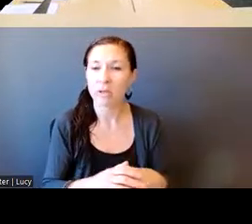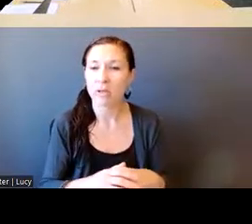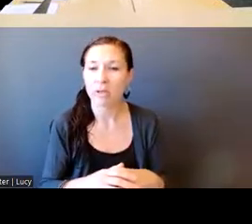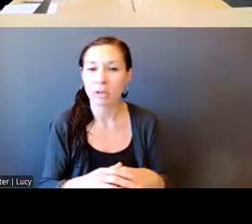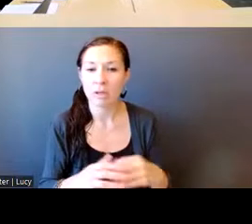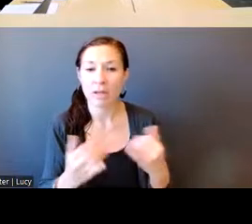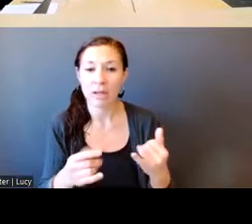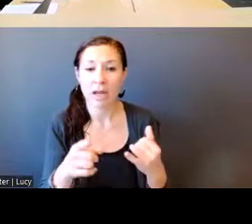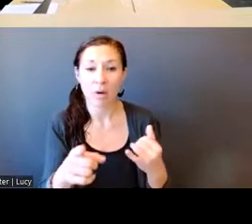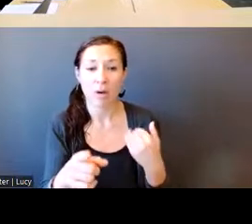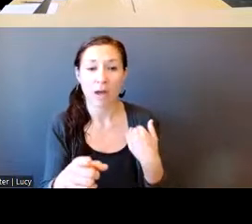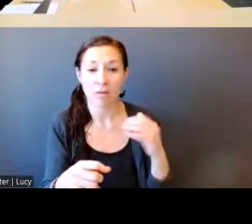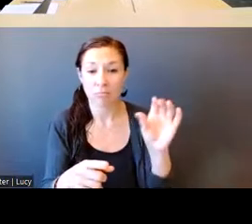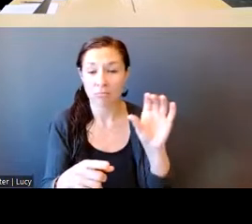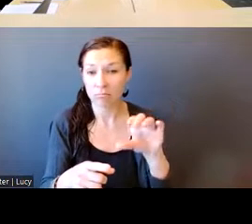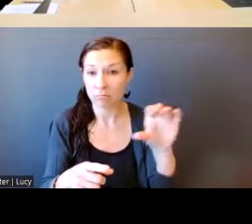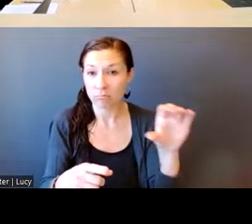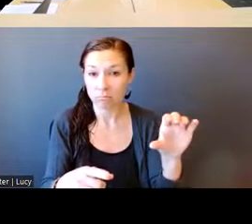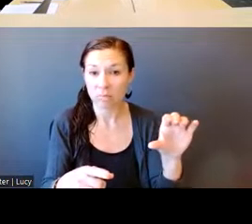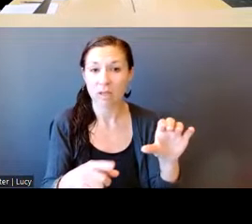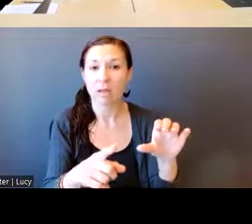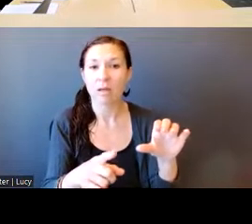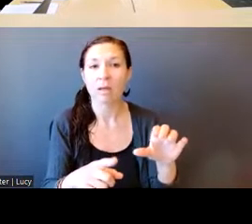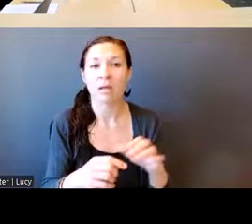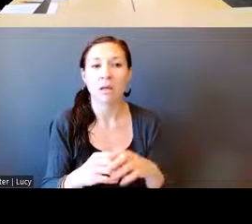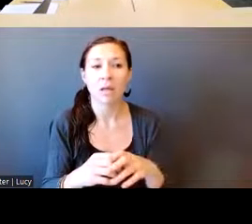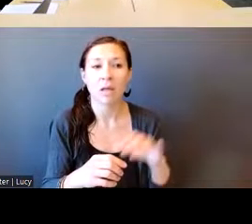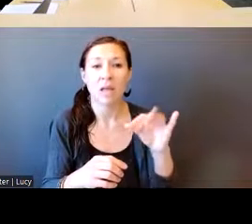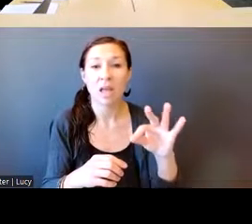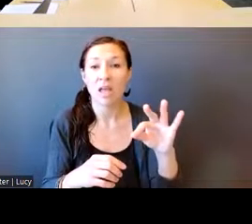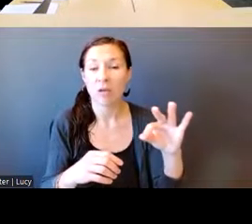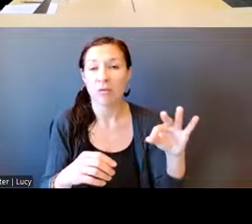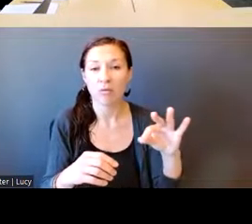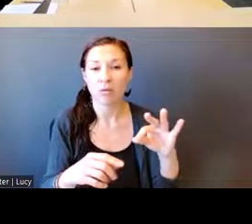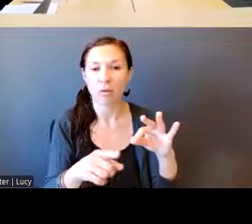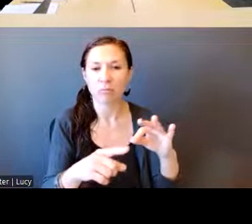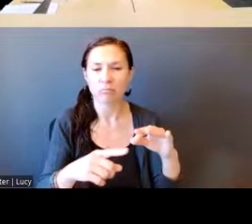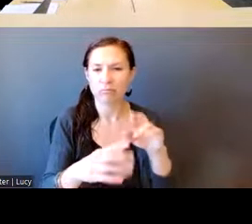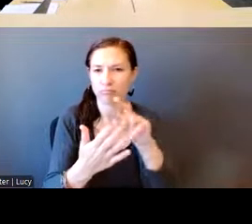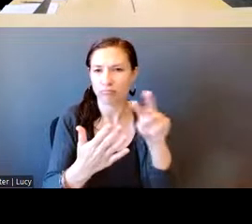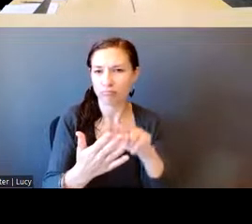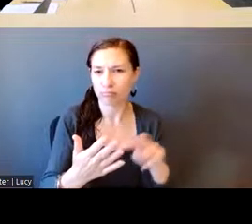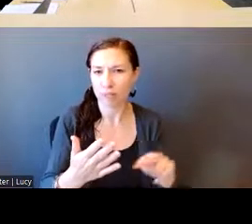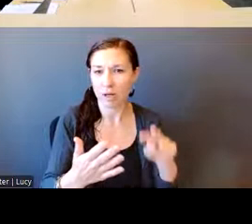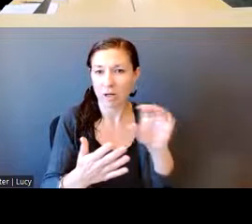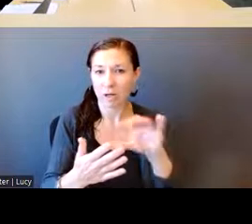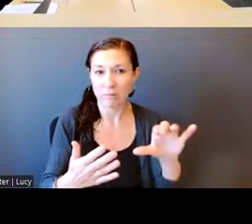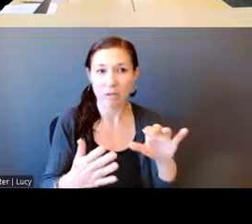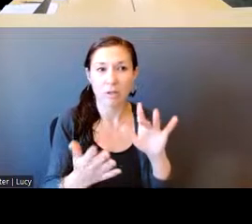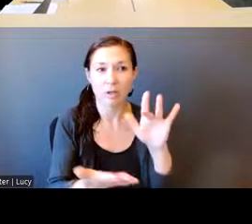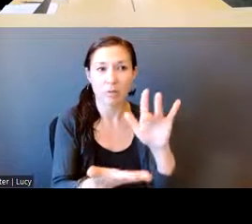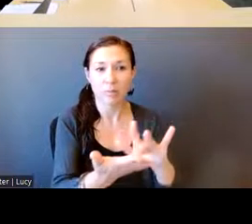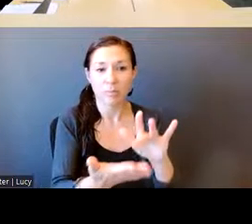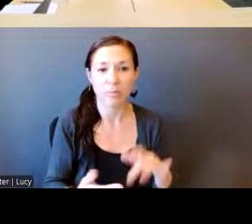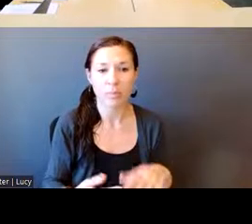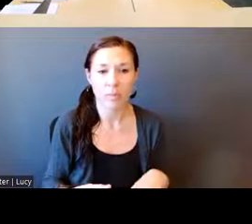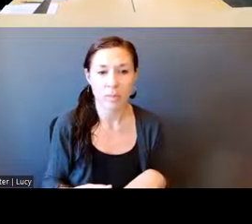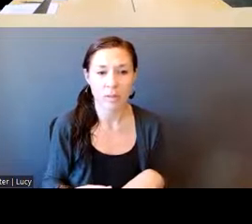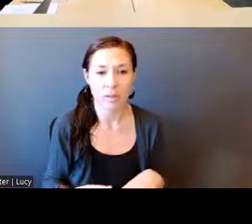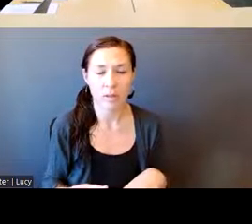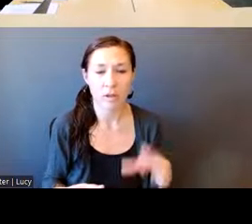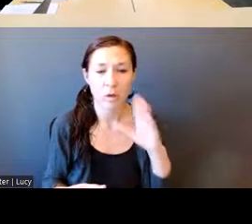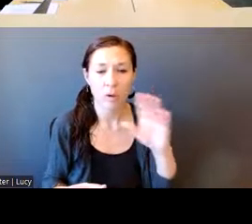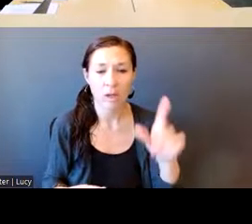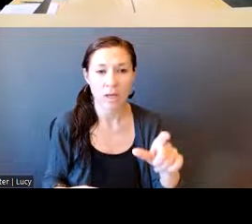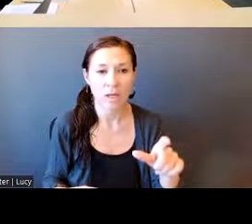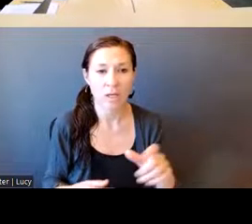auto captioning for those who are joining us virtually. Each person will need to opt into these captions. So, you